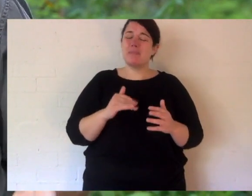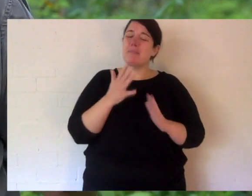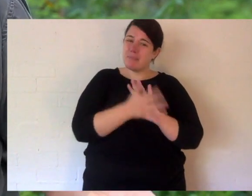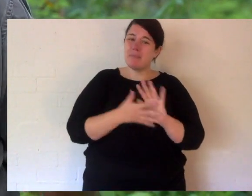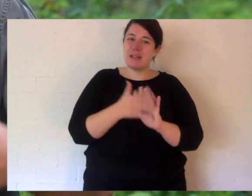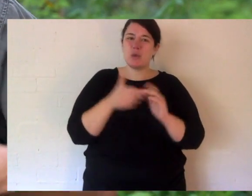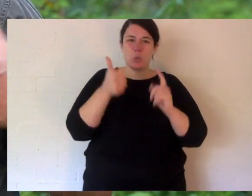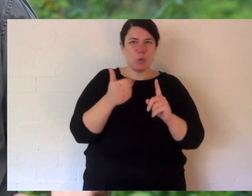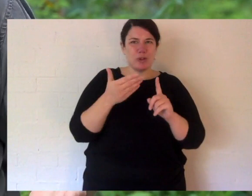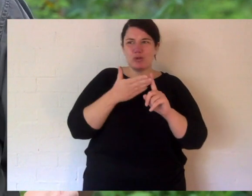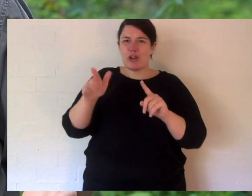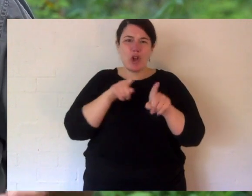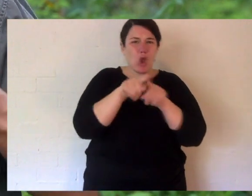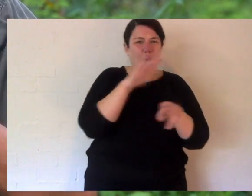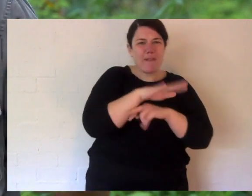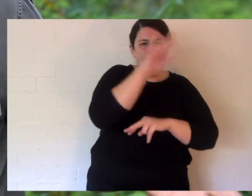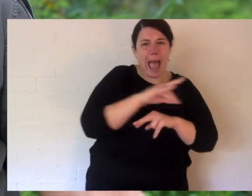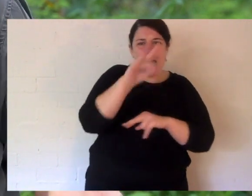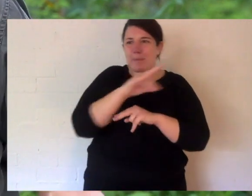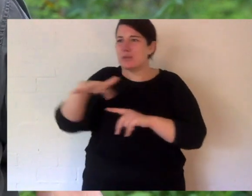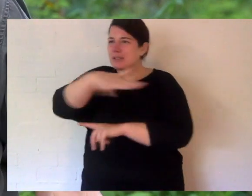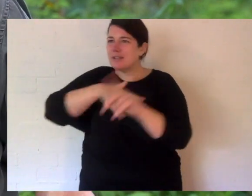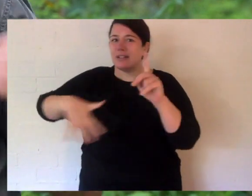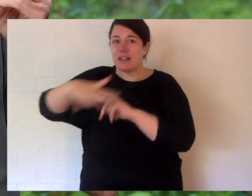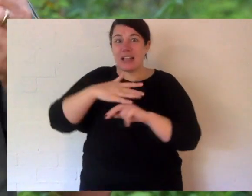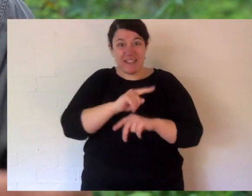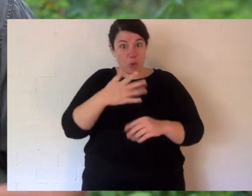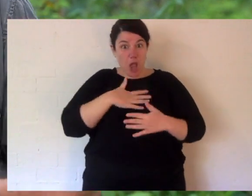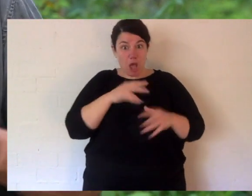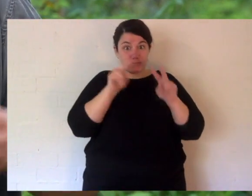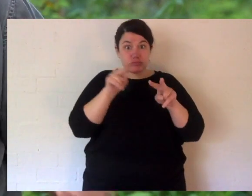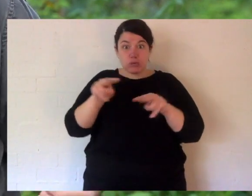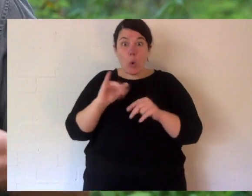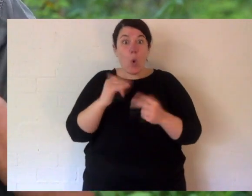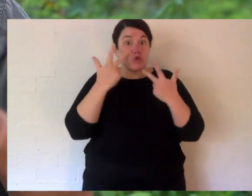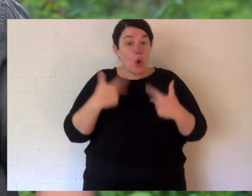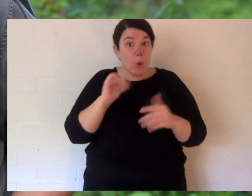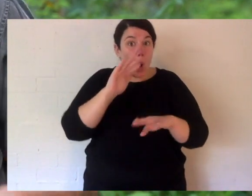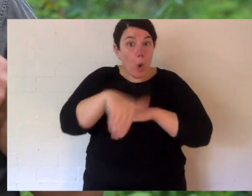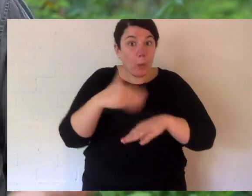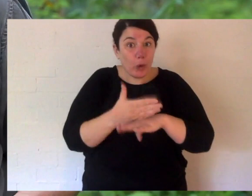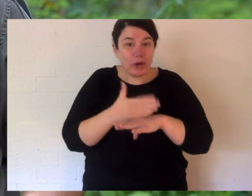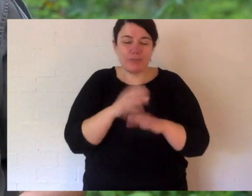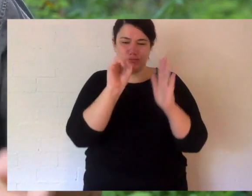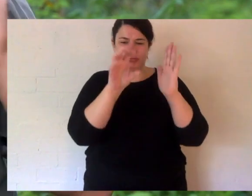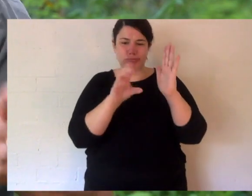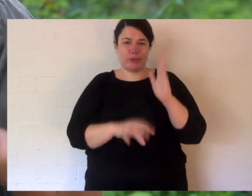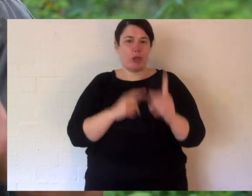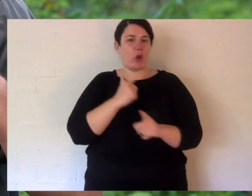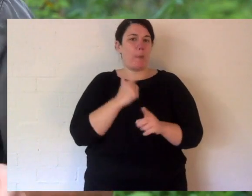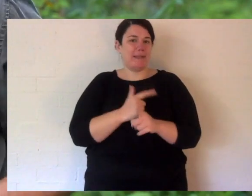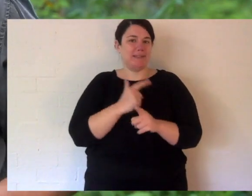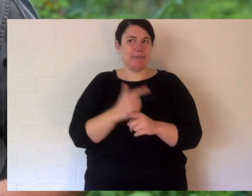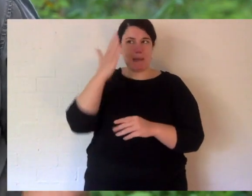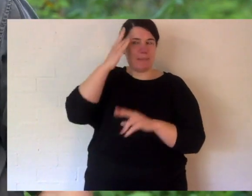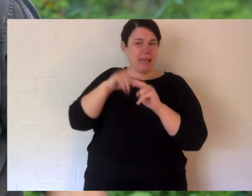like what you've seen or want to show me your homework, just put it into the comments. This is what I do, connecting people with nature, and that